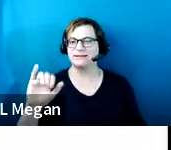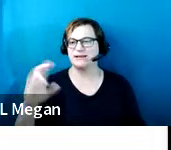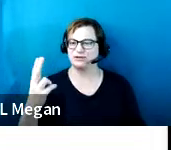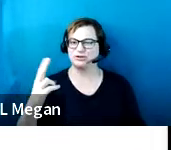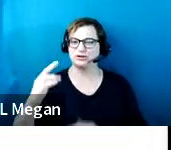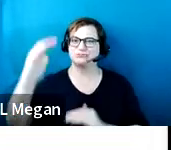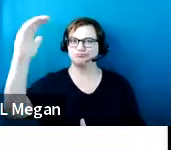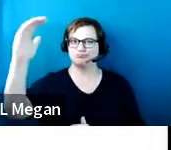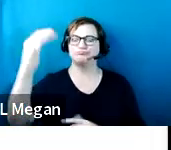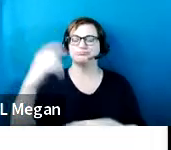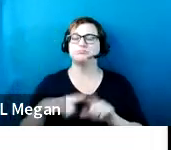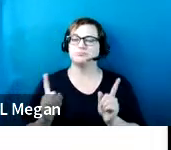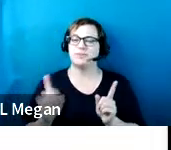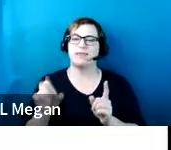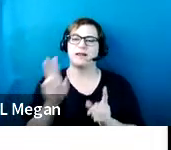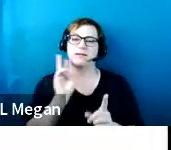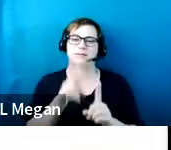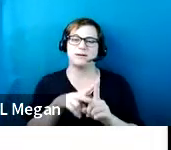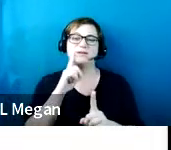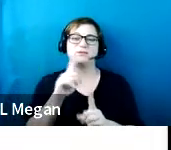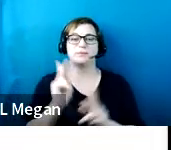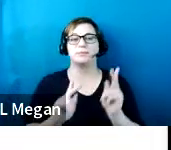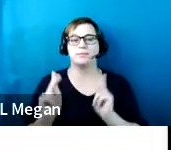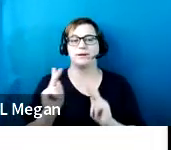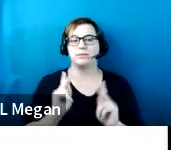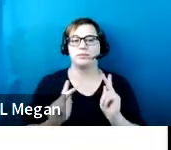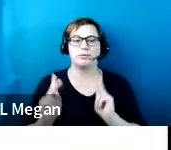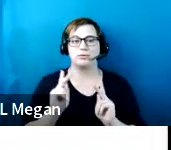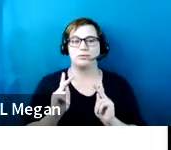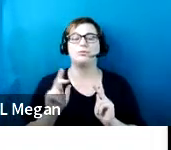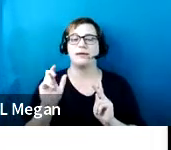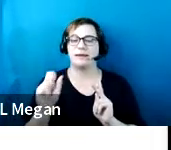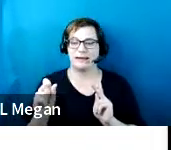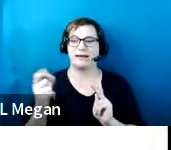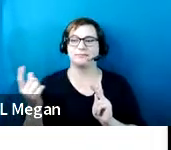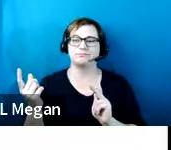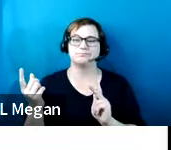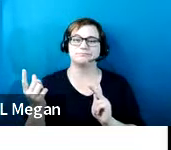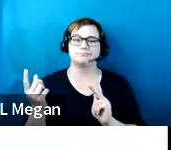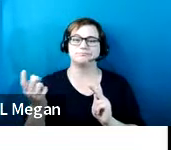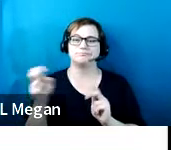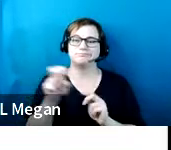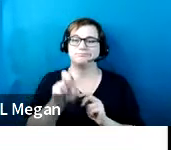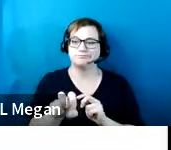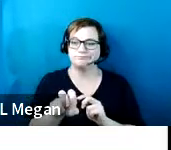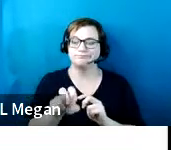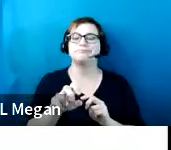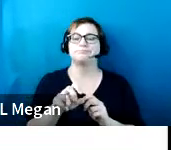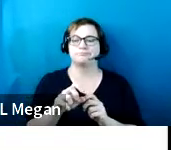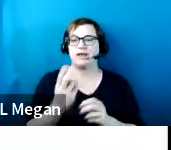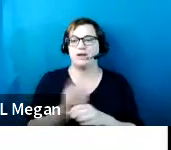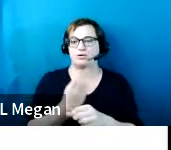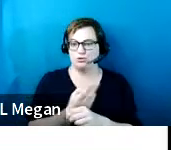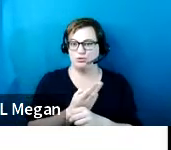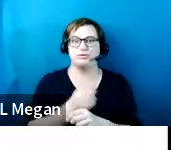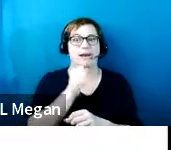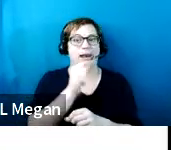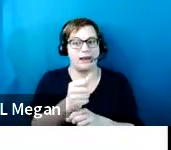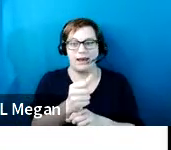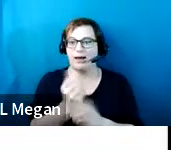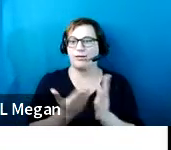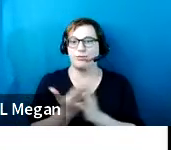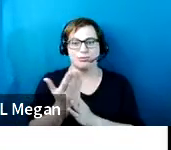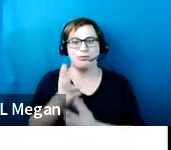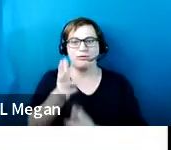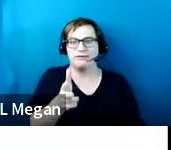these are applied to ones that people are going to go up to and use when not in their vehicle. If it is solely to